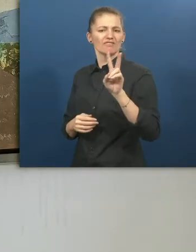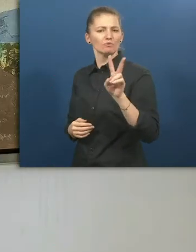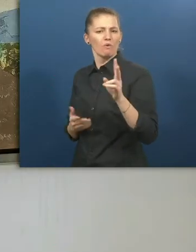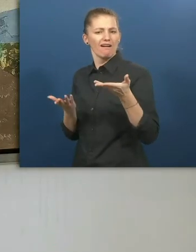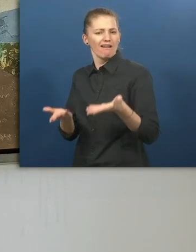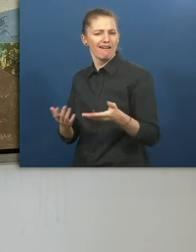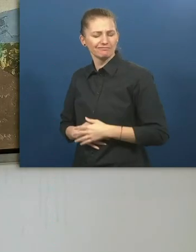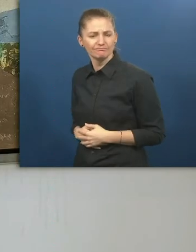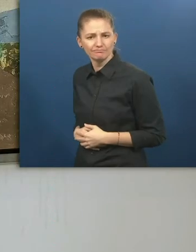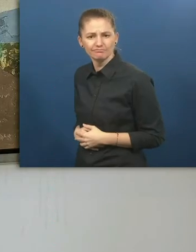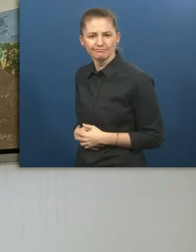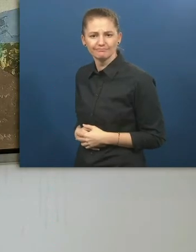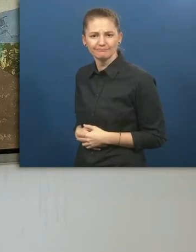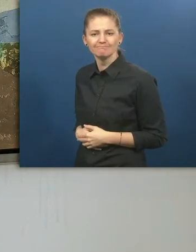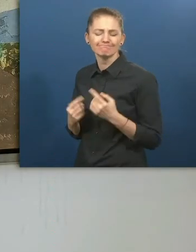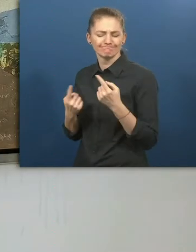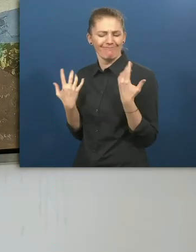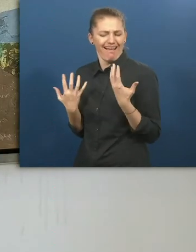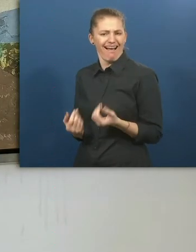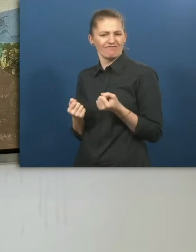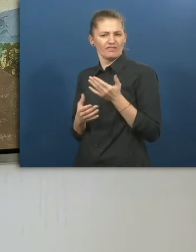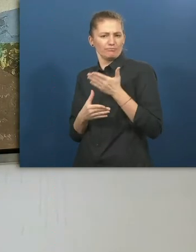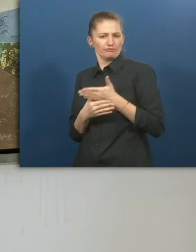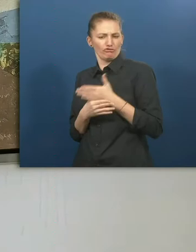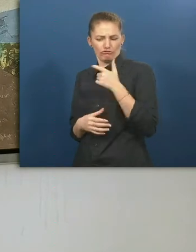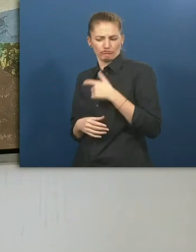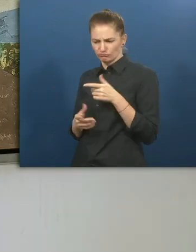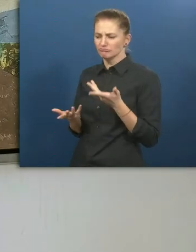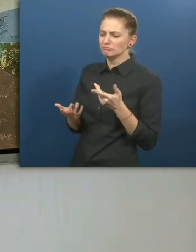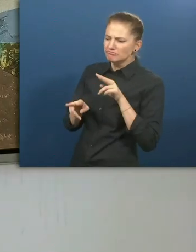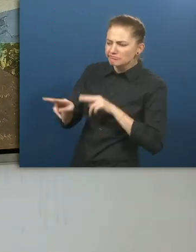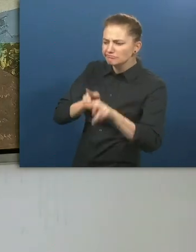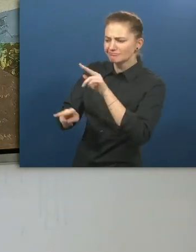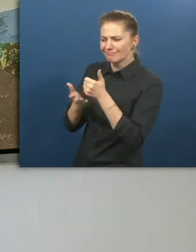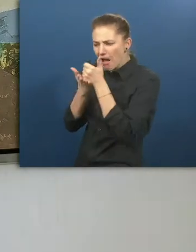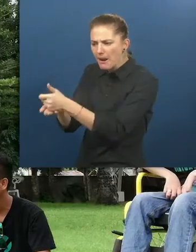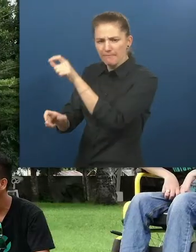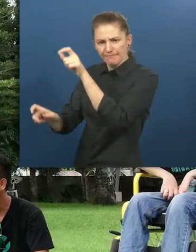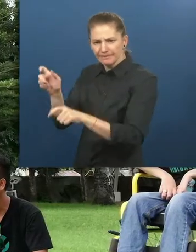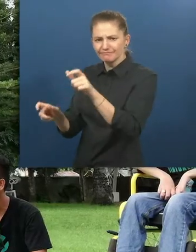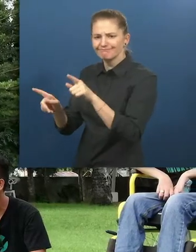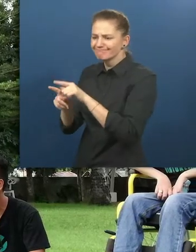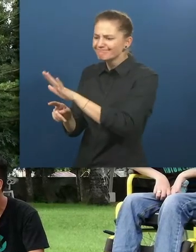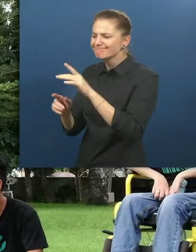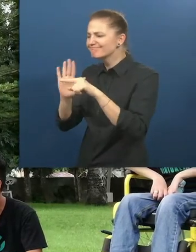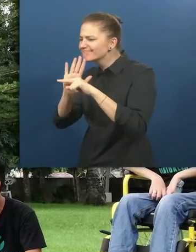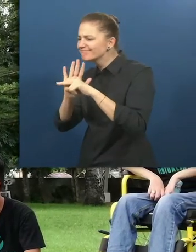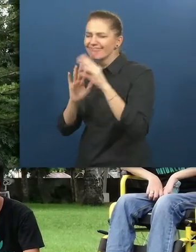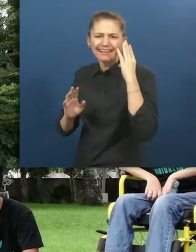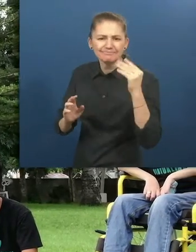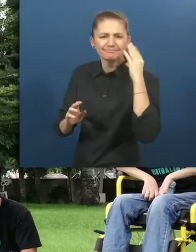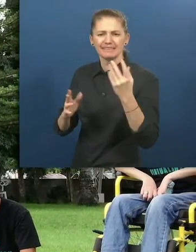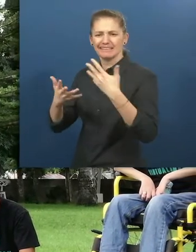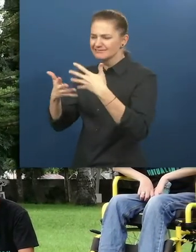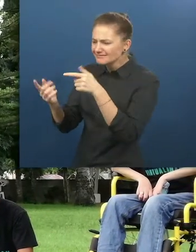We have a resident psychologist that helps our scholars process their negative experiences and help them understand the root